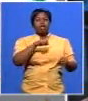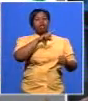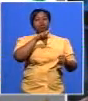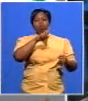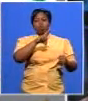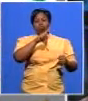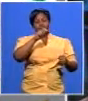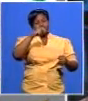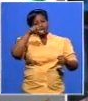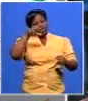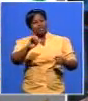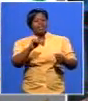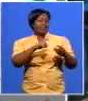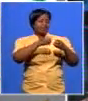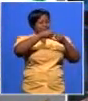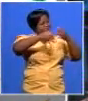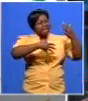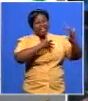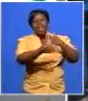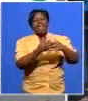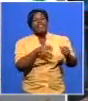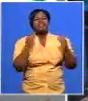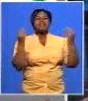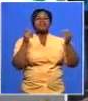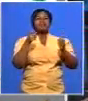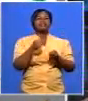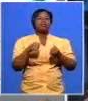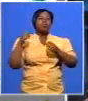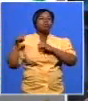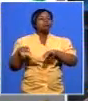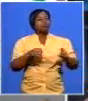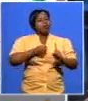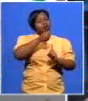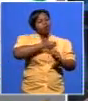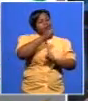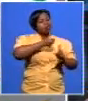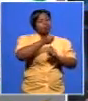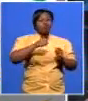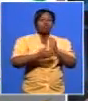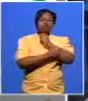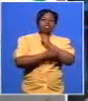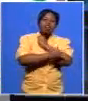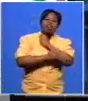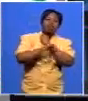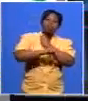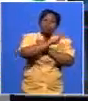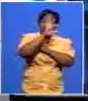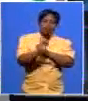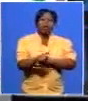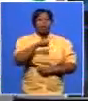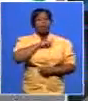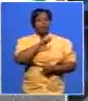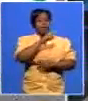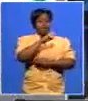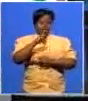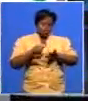mahabane you can say that about any of those icons anybody in south africa can claim those because the ANC symbolizes